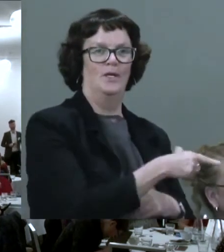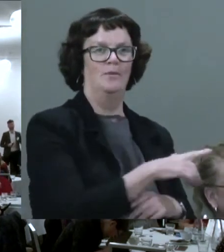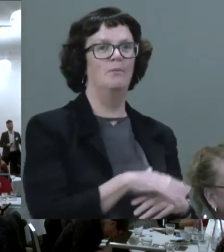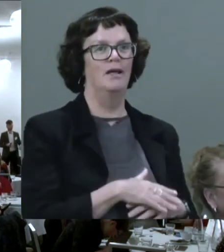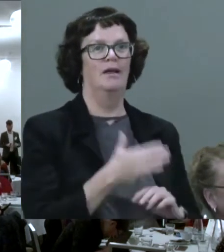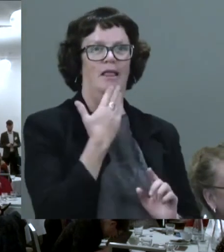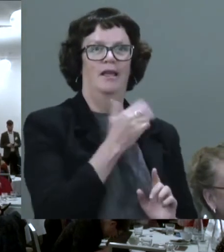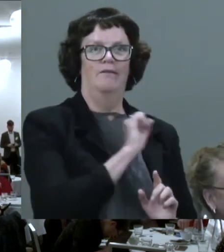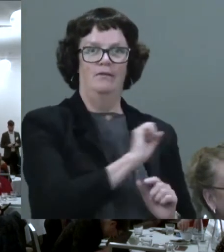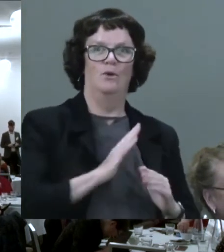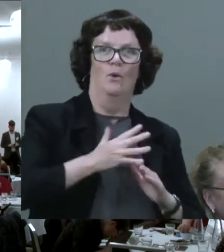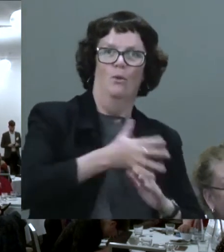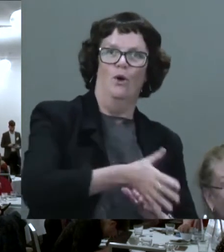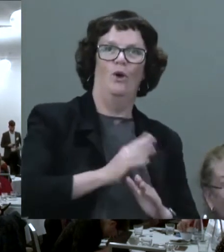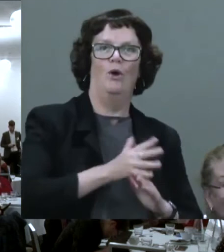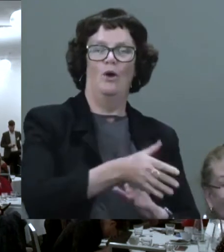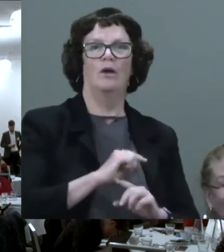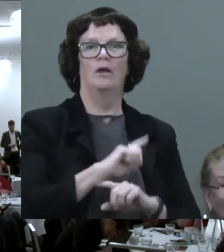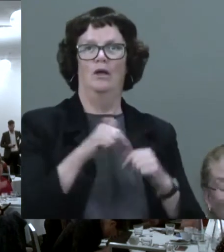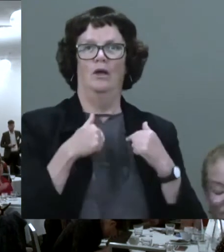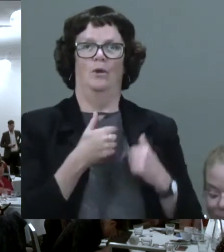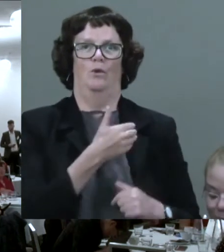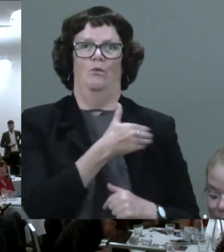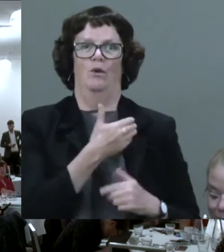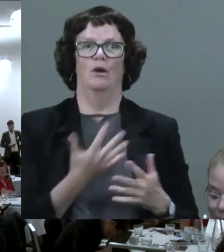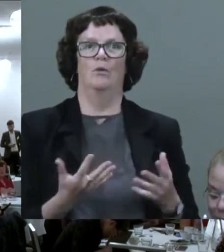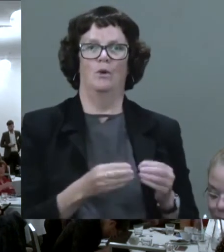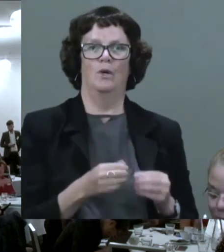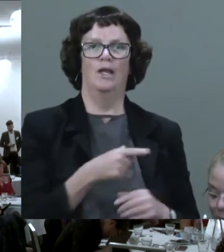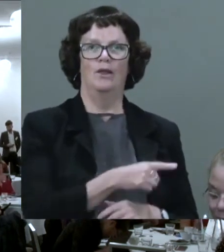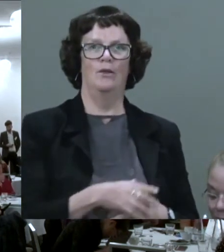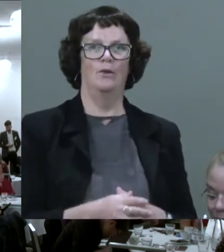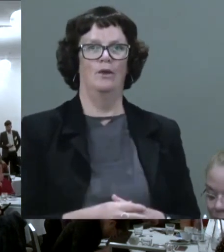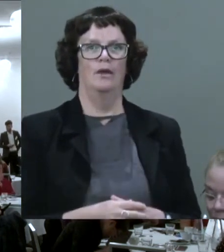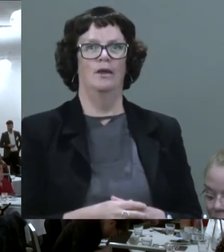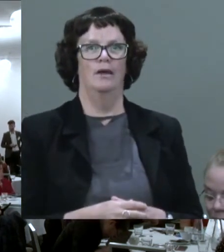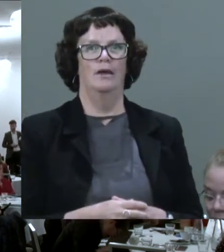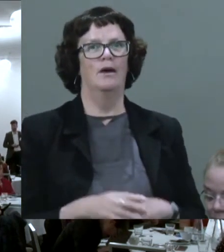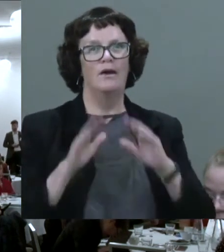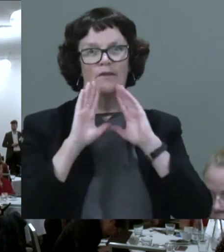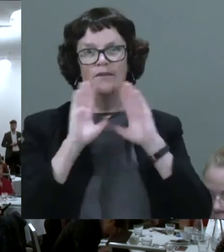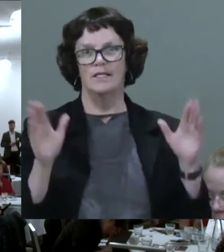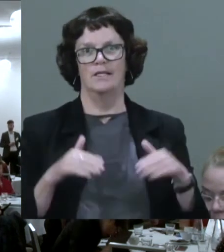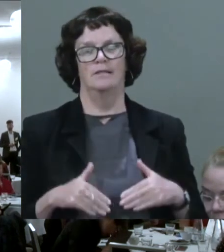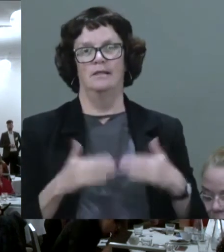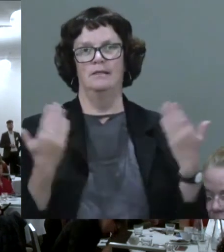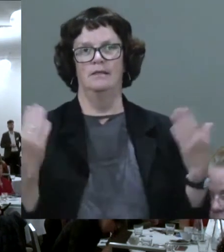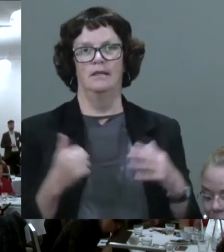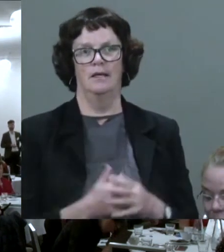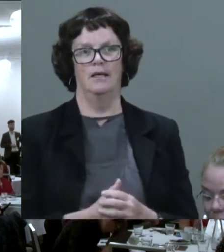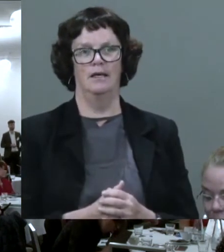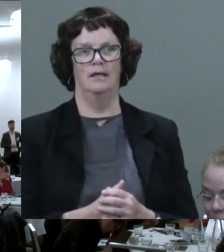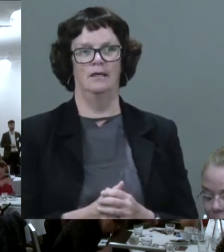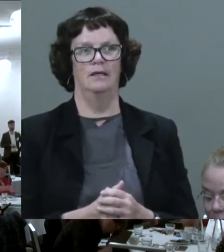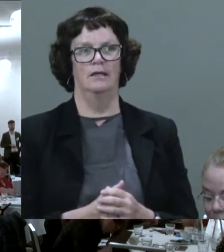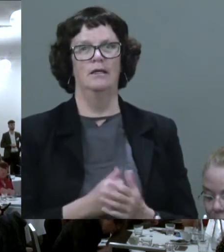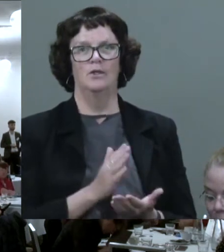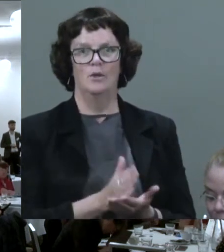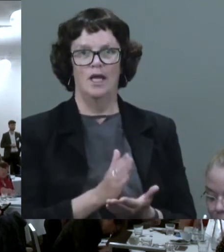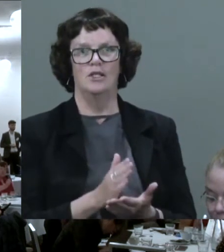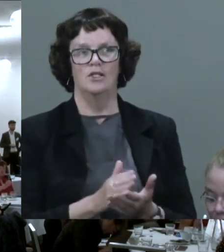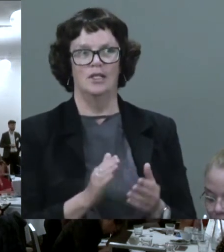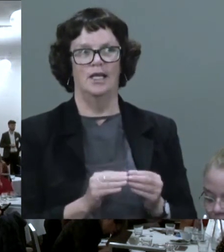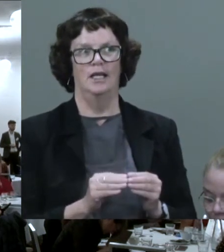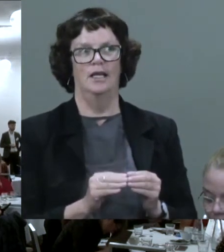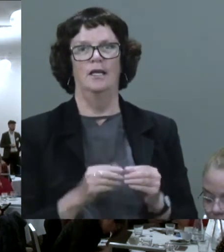But, you know, we were proud to be there, and it was a magnificent day to actually hear that get